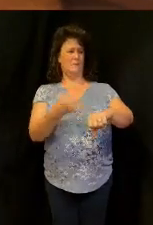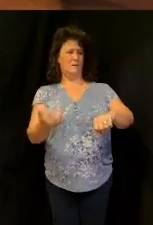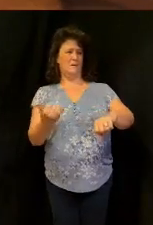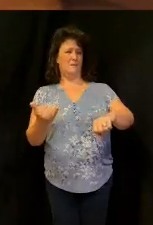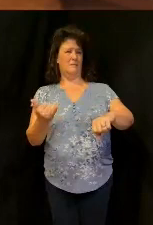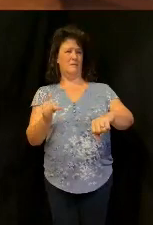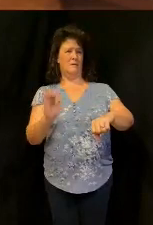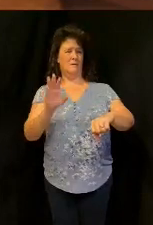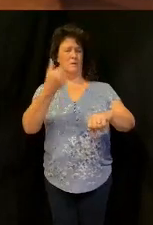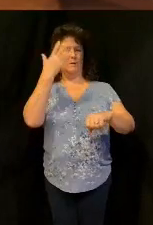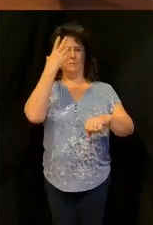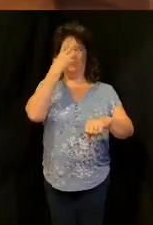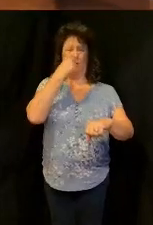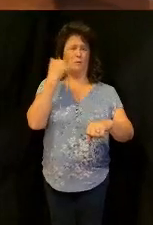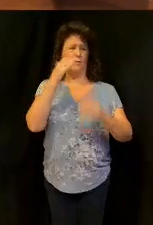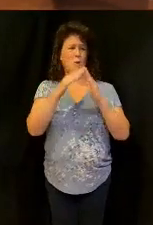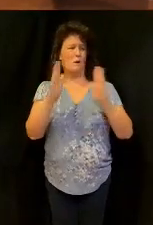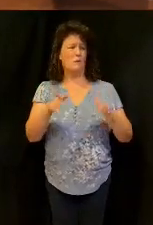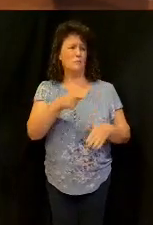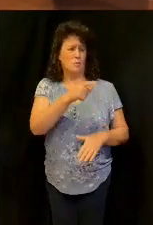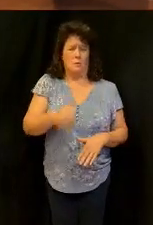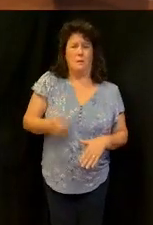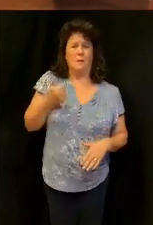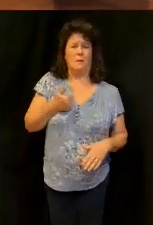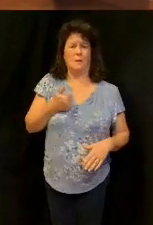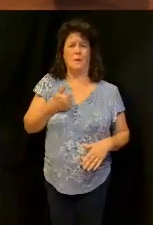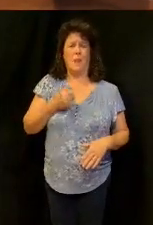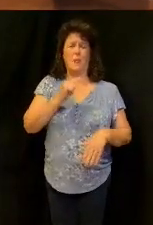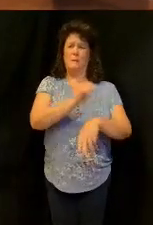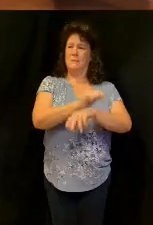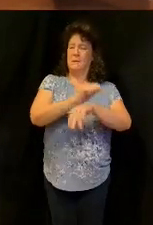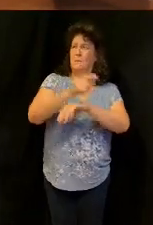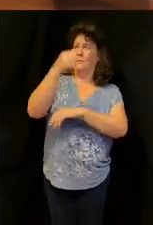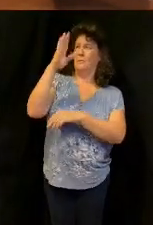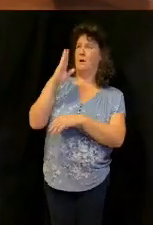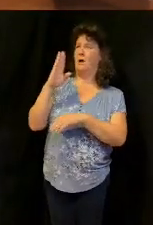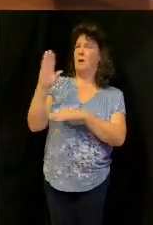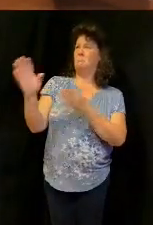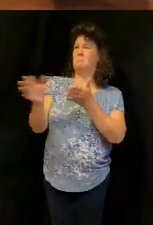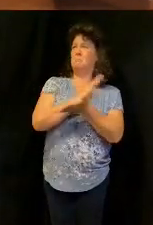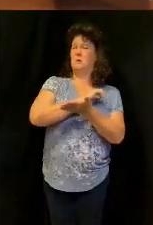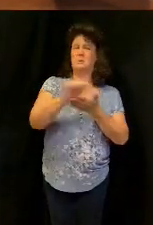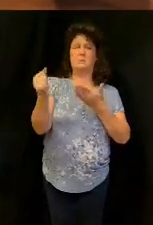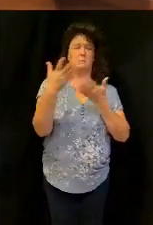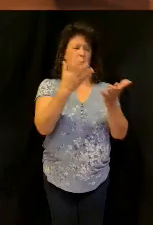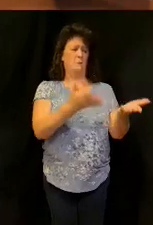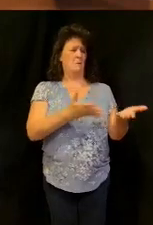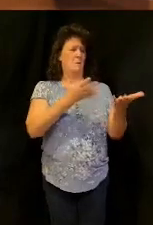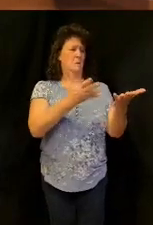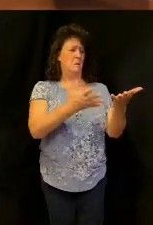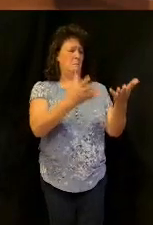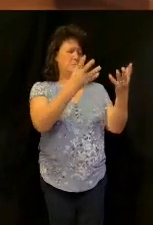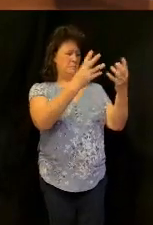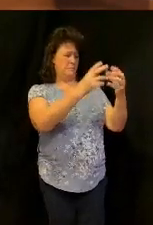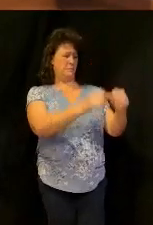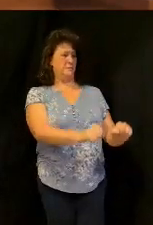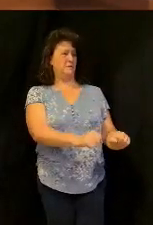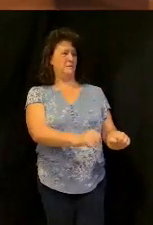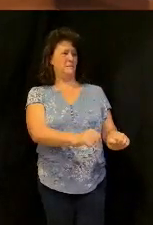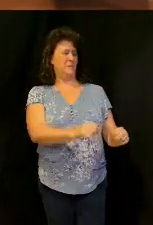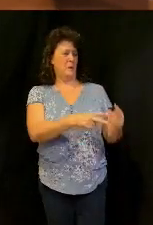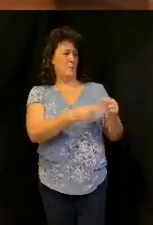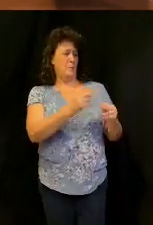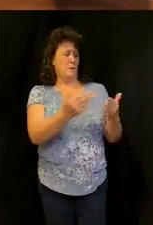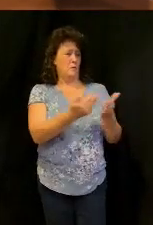living in beautiful homes, but the temple of God is in ransack, it's in ruins, we got to start building again, he said